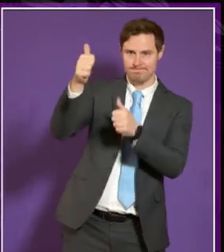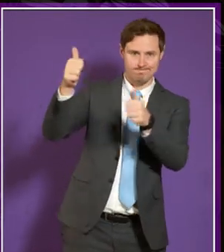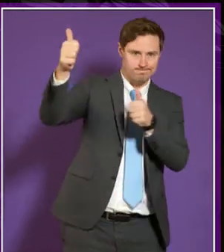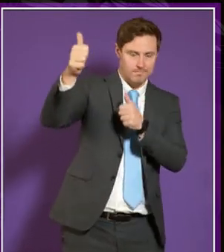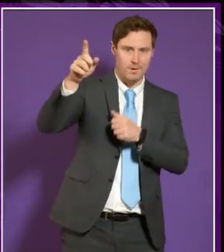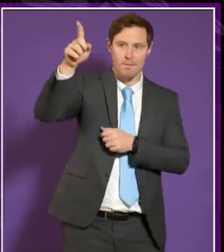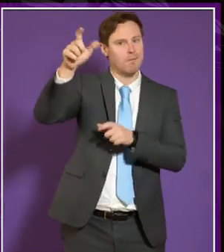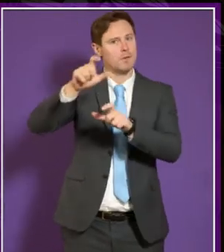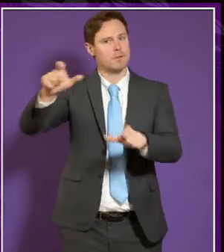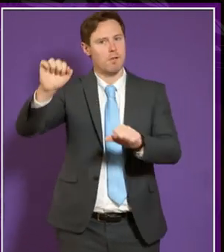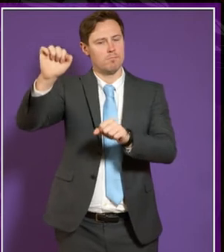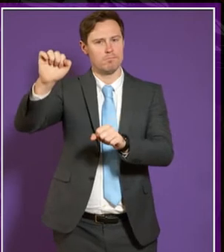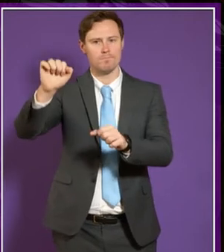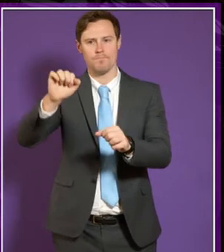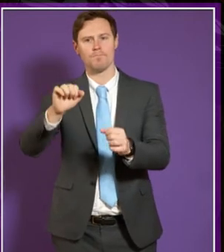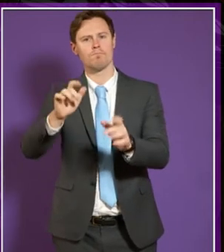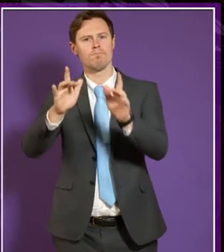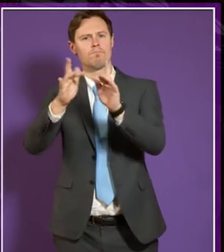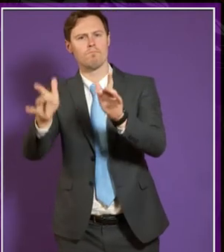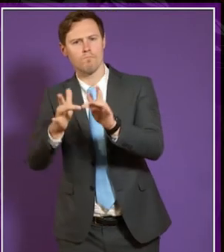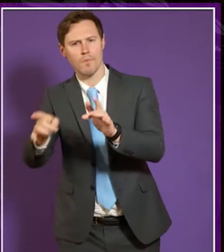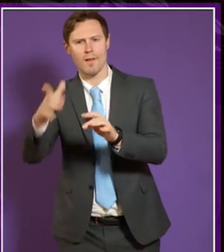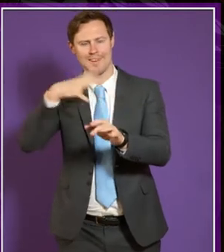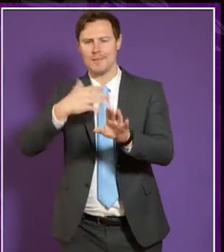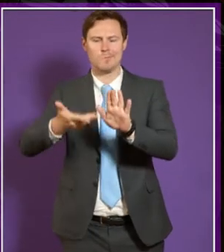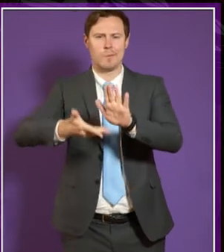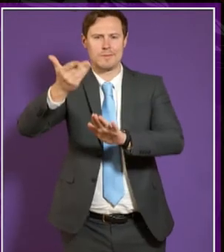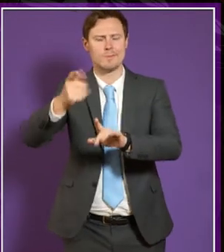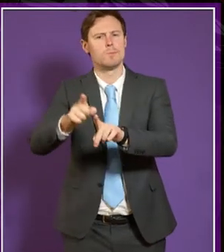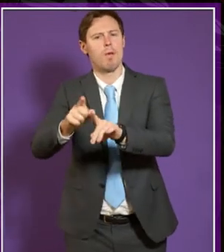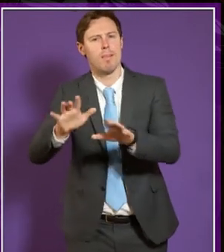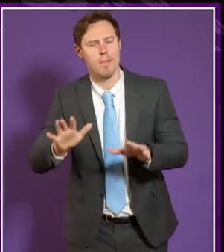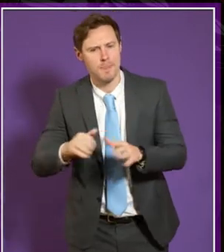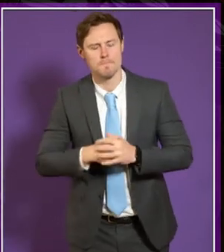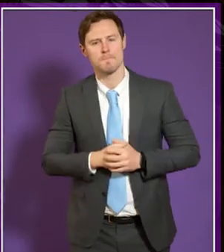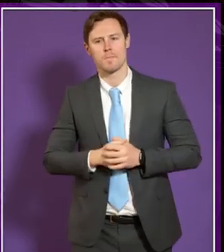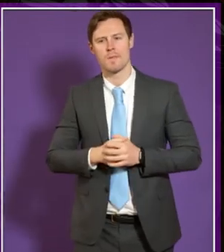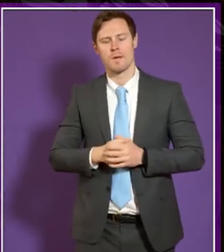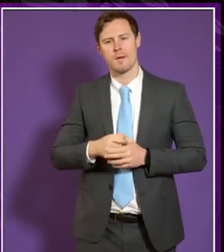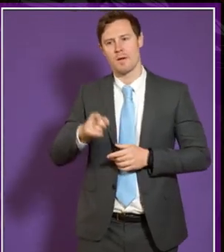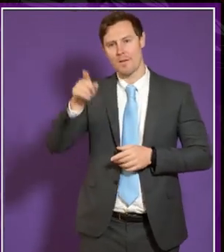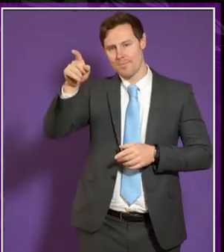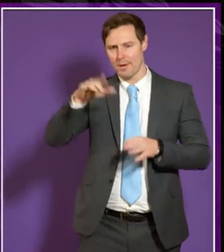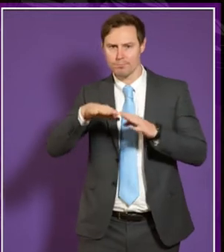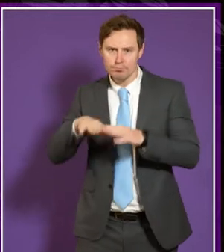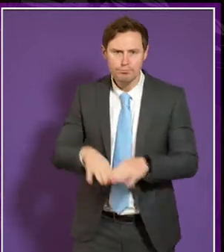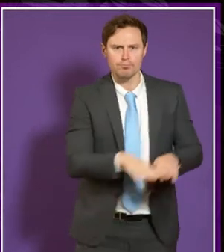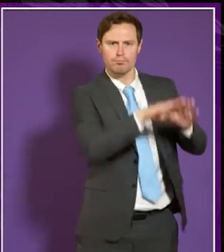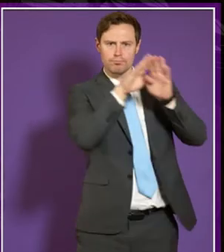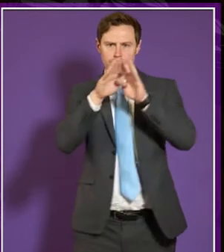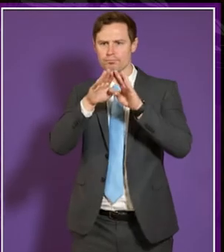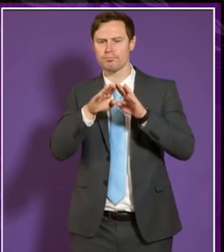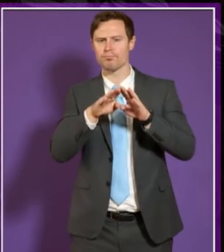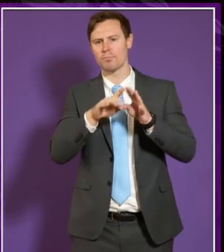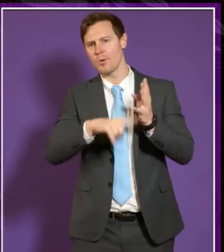with technology technology that needs to be updated. So whilst they are, they have a landscape of change